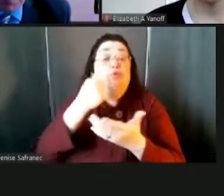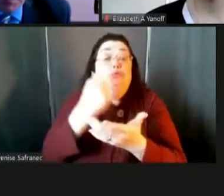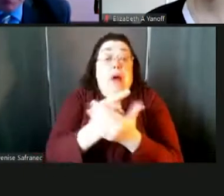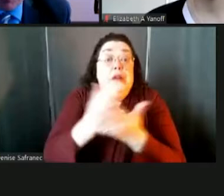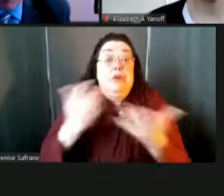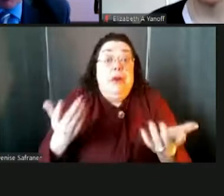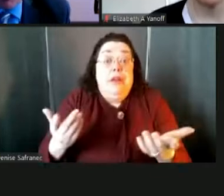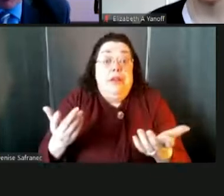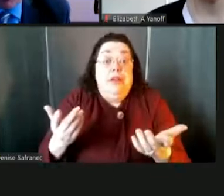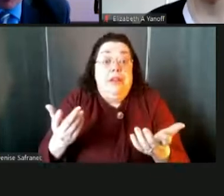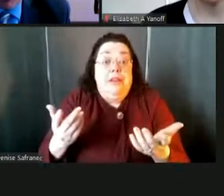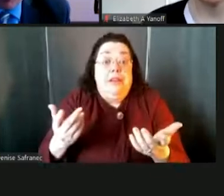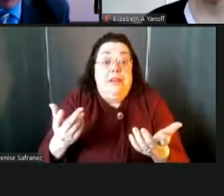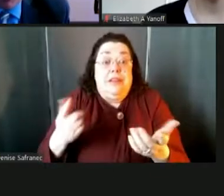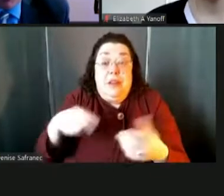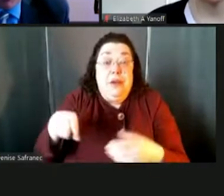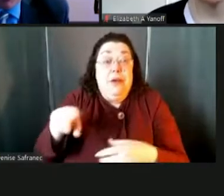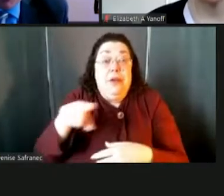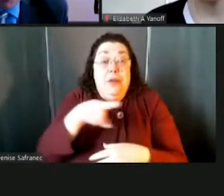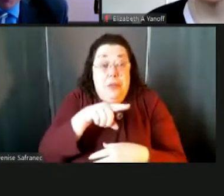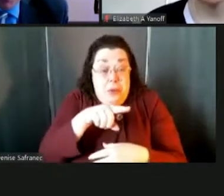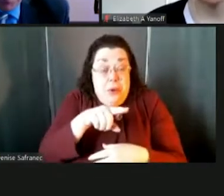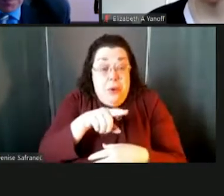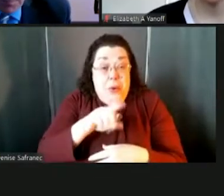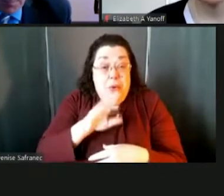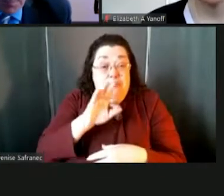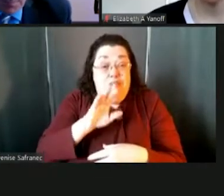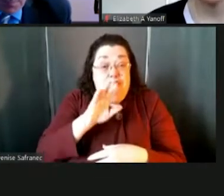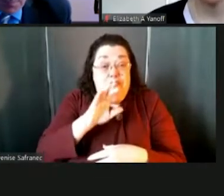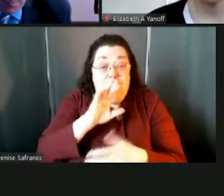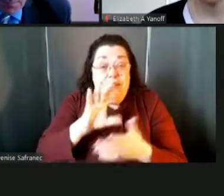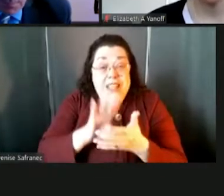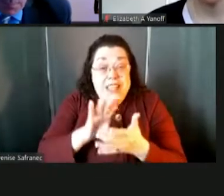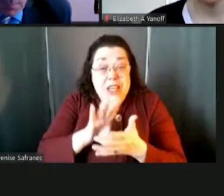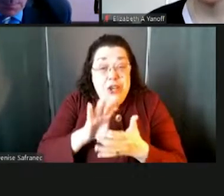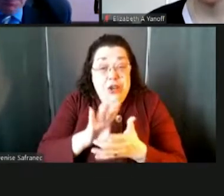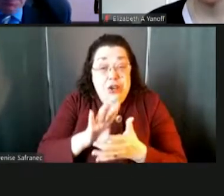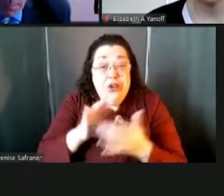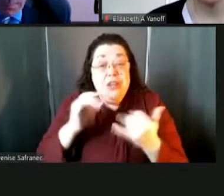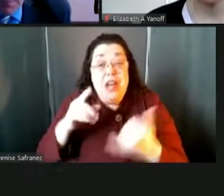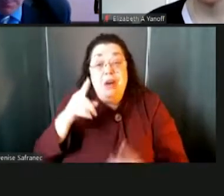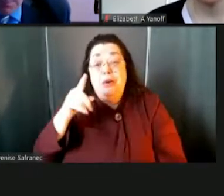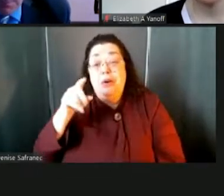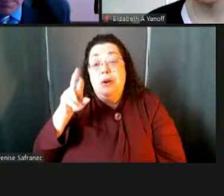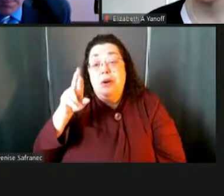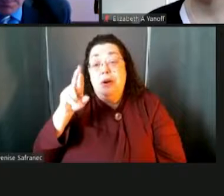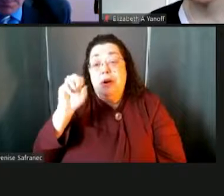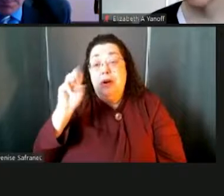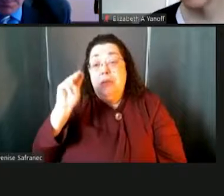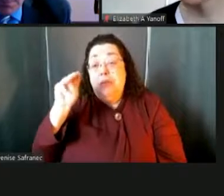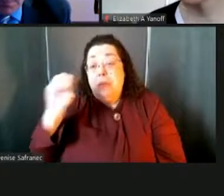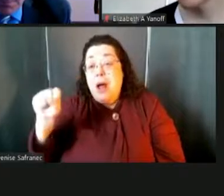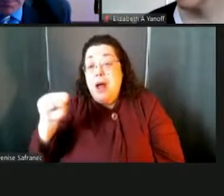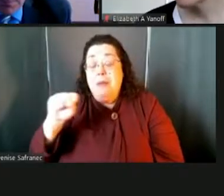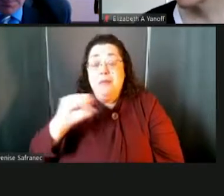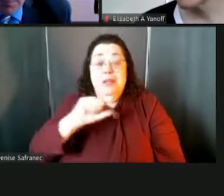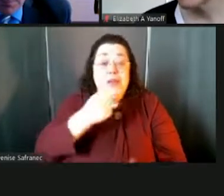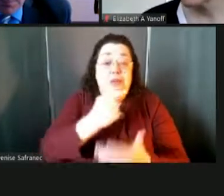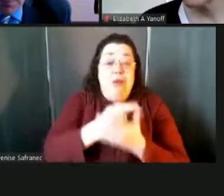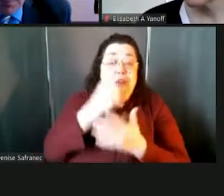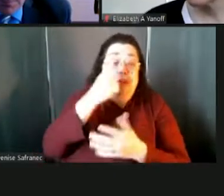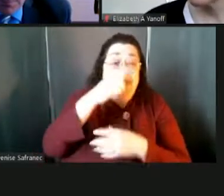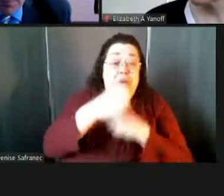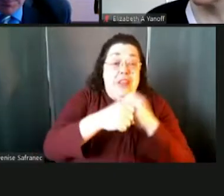seniors who had been through so much last spring. Uh, now we're starting to talk about proms and graduation this year. So, you know, besides